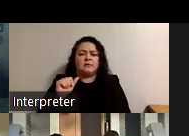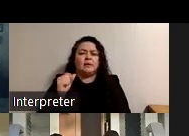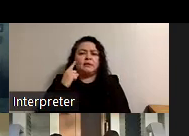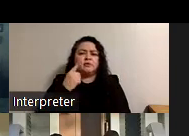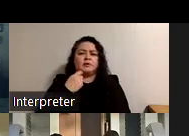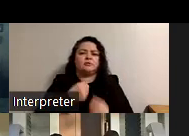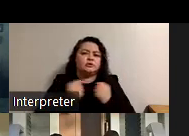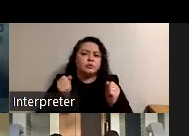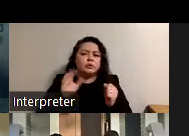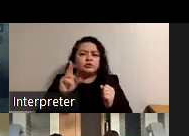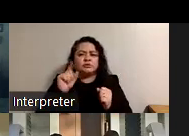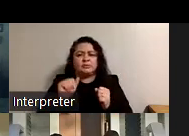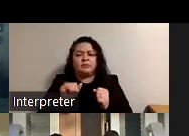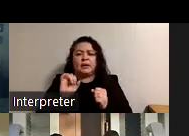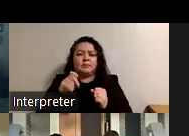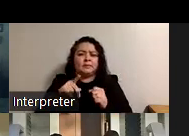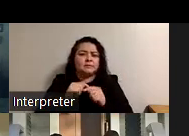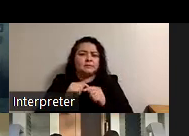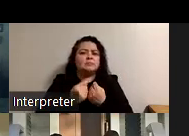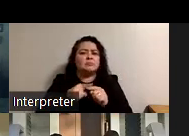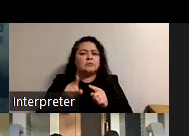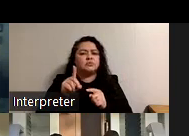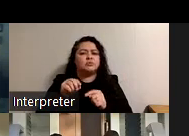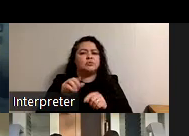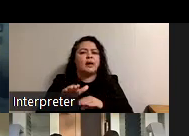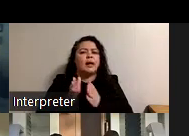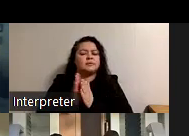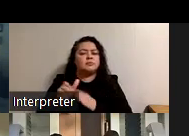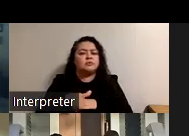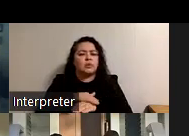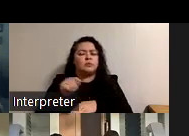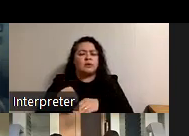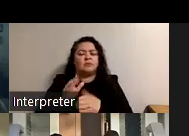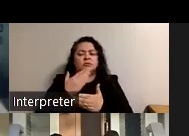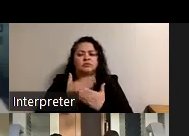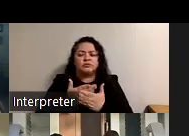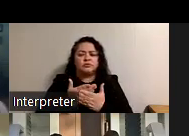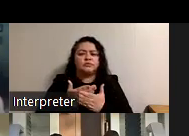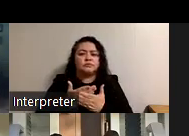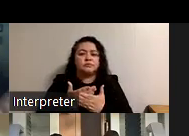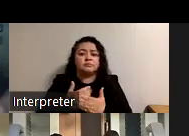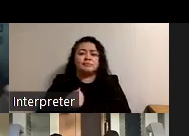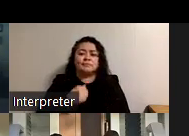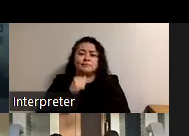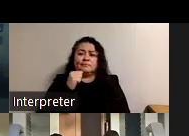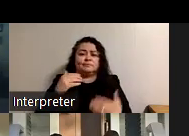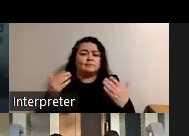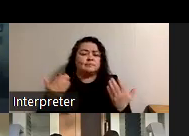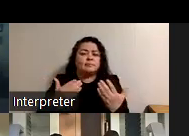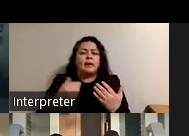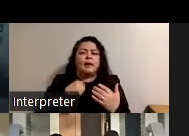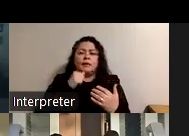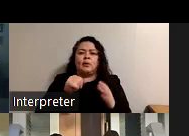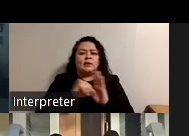disclose your disability to the iep team but you do ask them to slow down which is good um i'm not here i don't